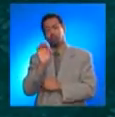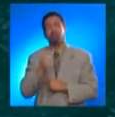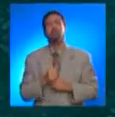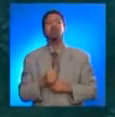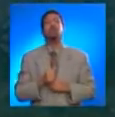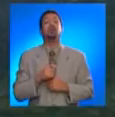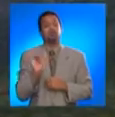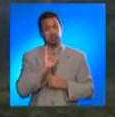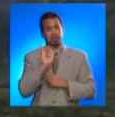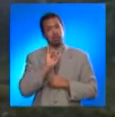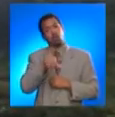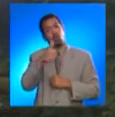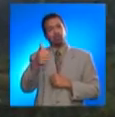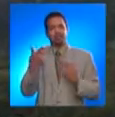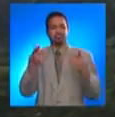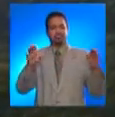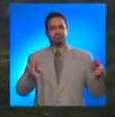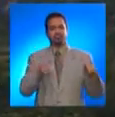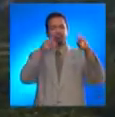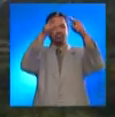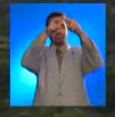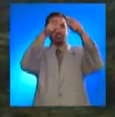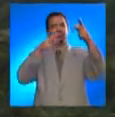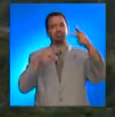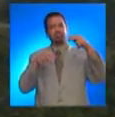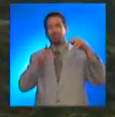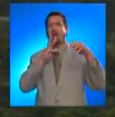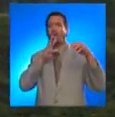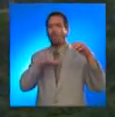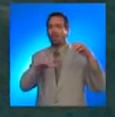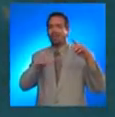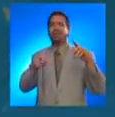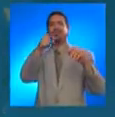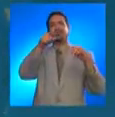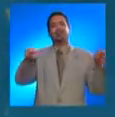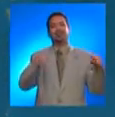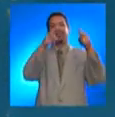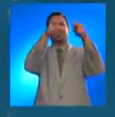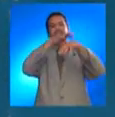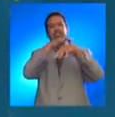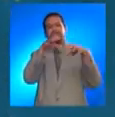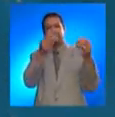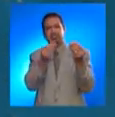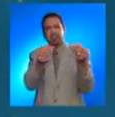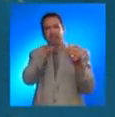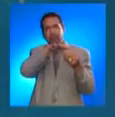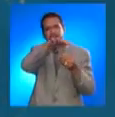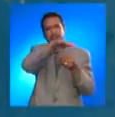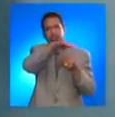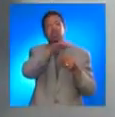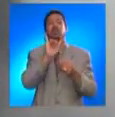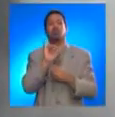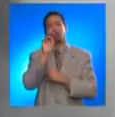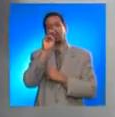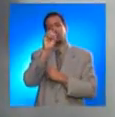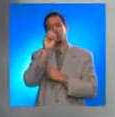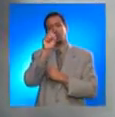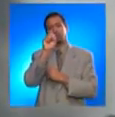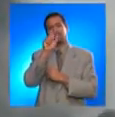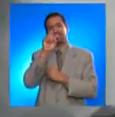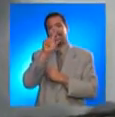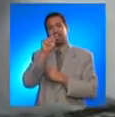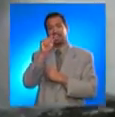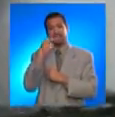Among surface eruptions, the danger is associated with volcanoes such as Zephyr Hills on Montserrat, which has